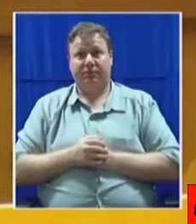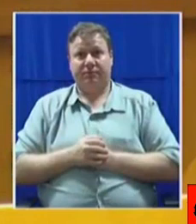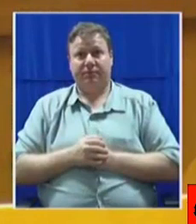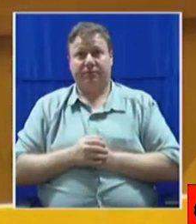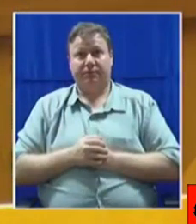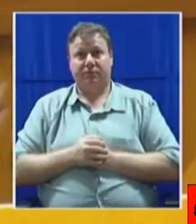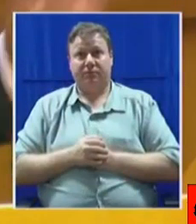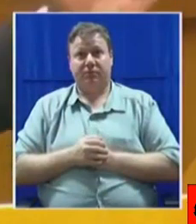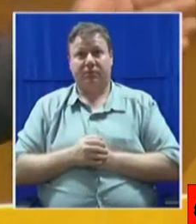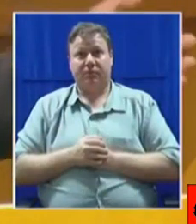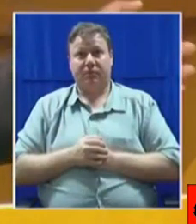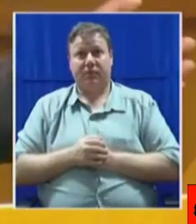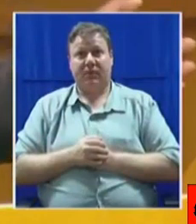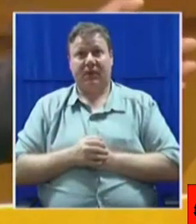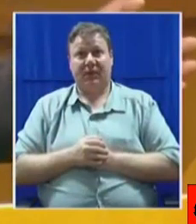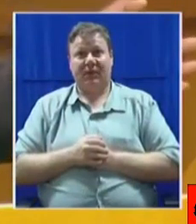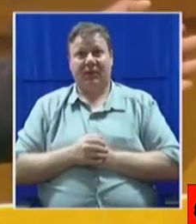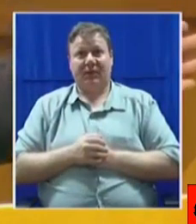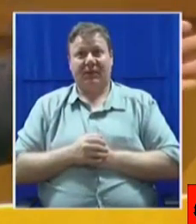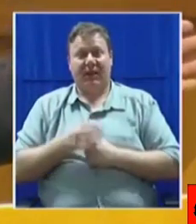Honourable, I almost said Minister.